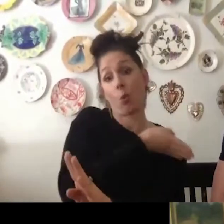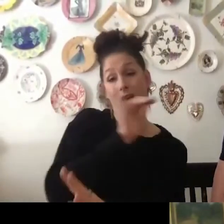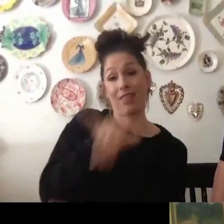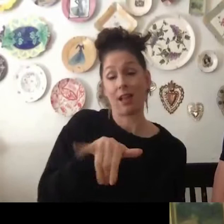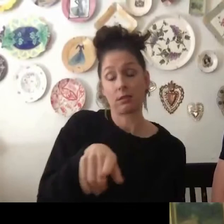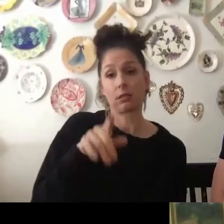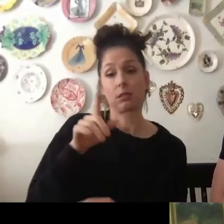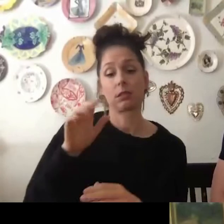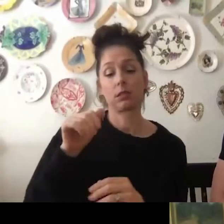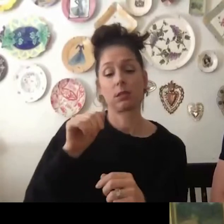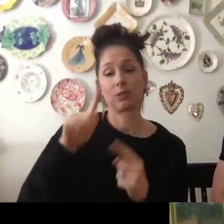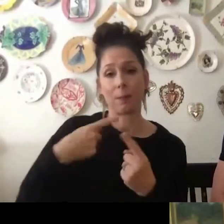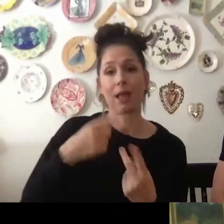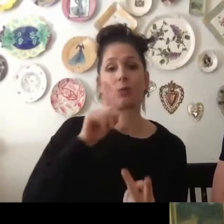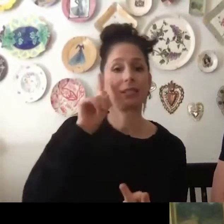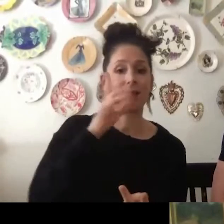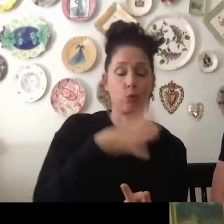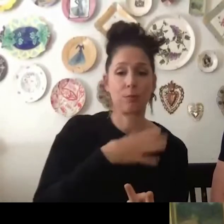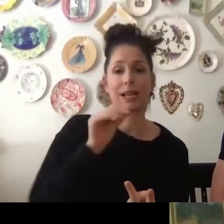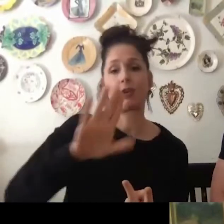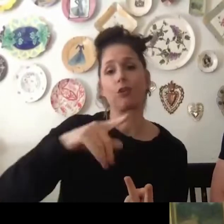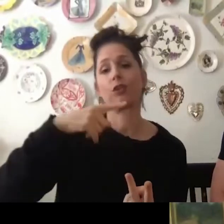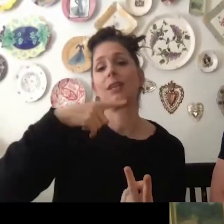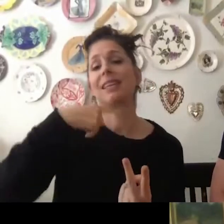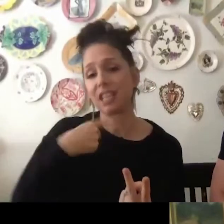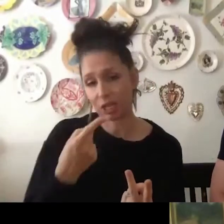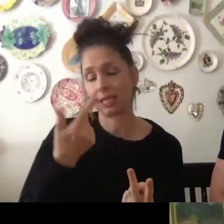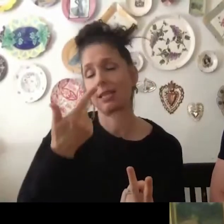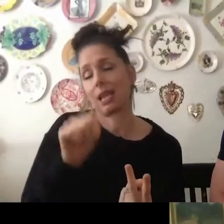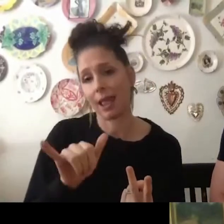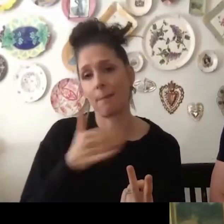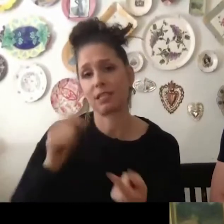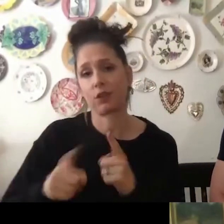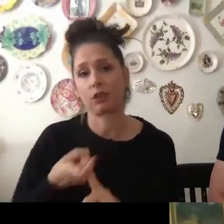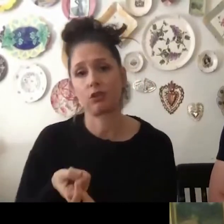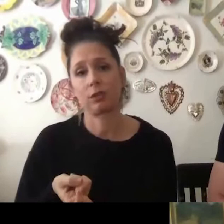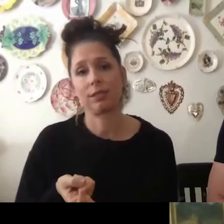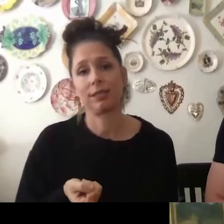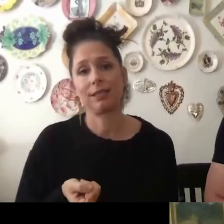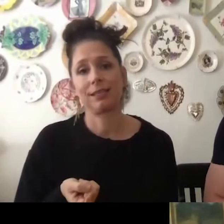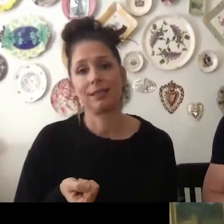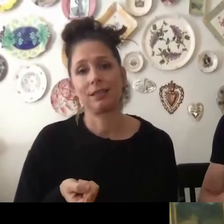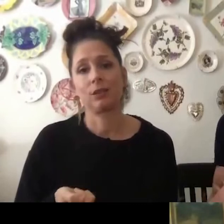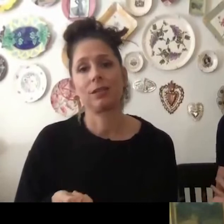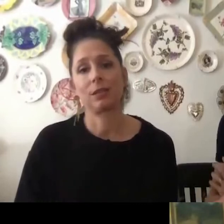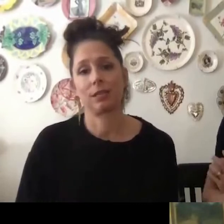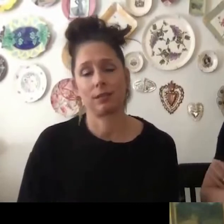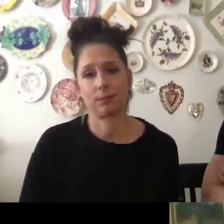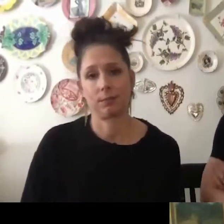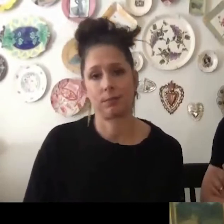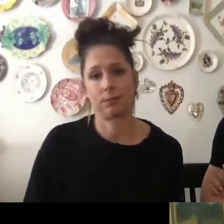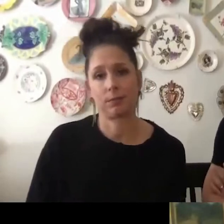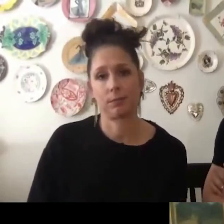before that, it was about a deaf woman and her hearing